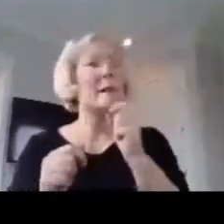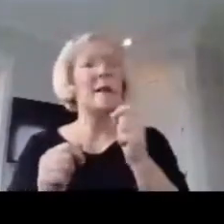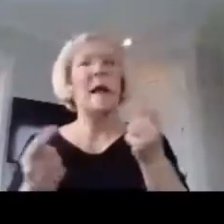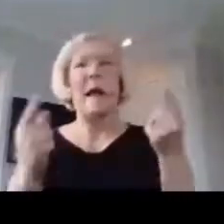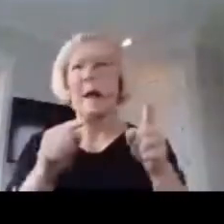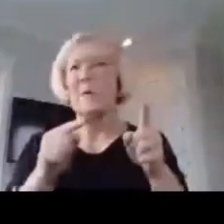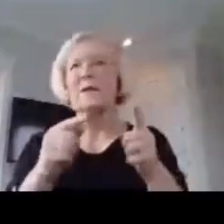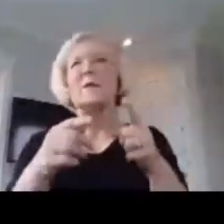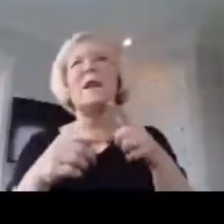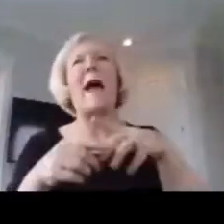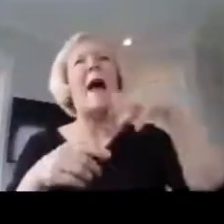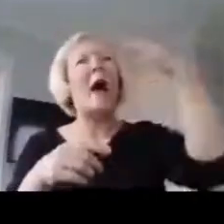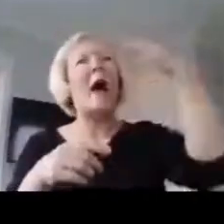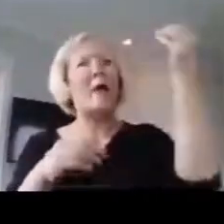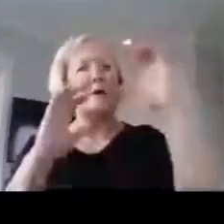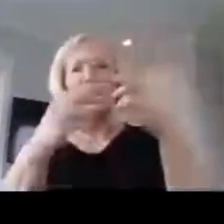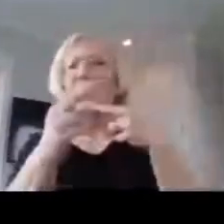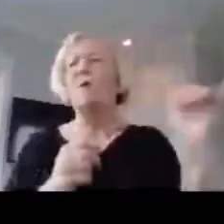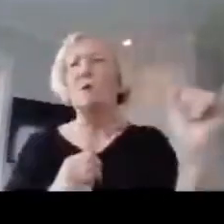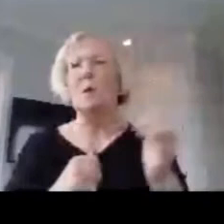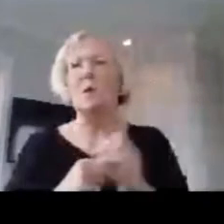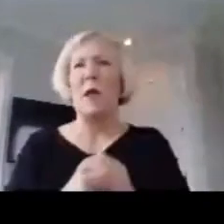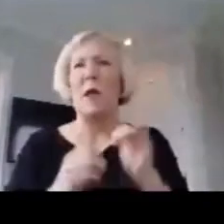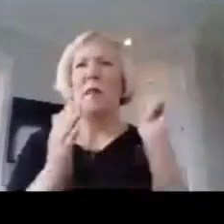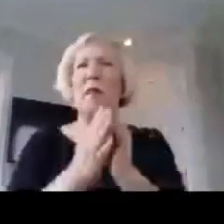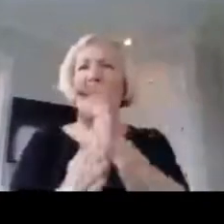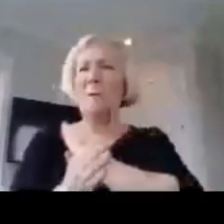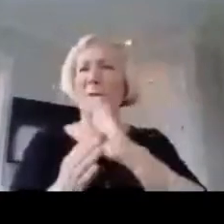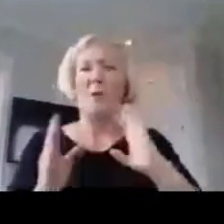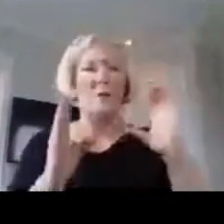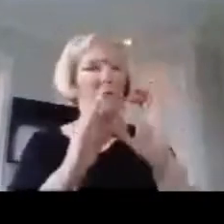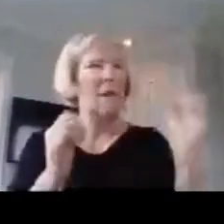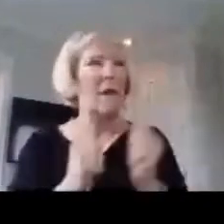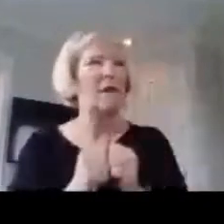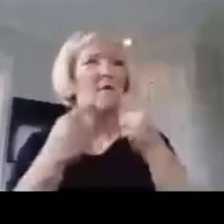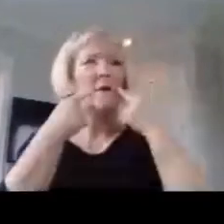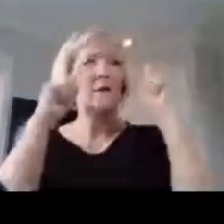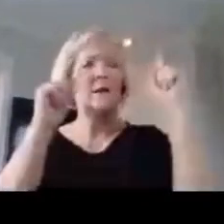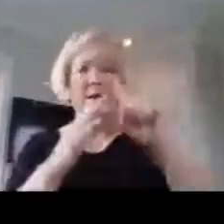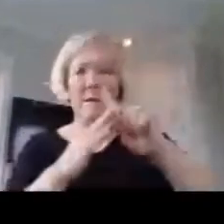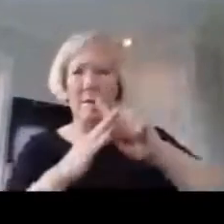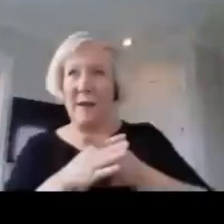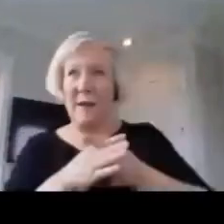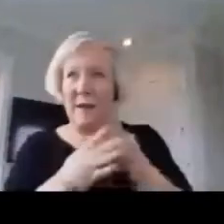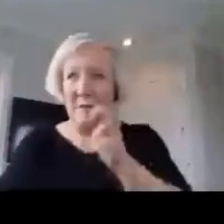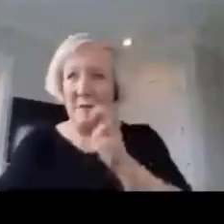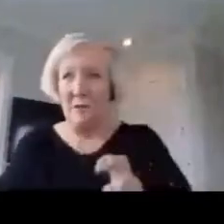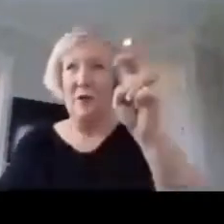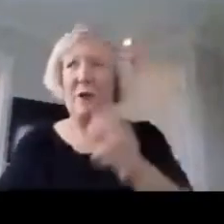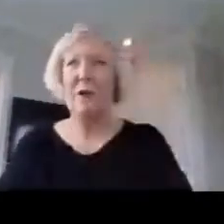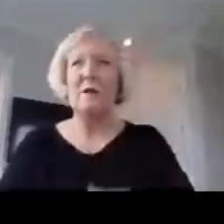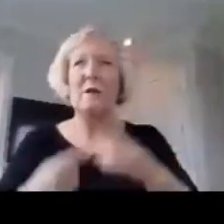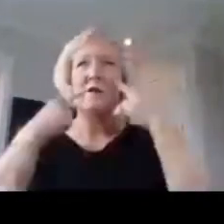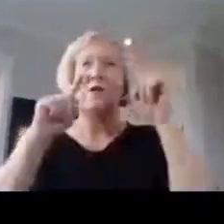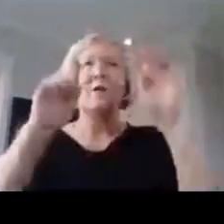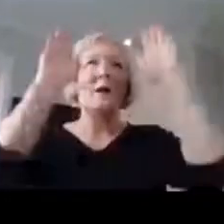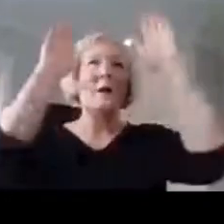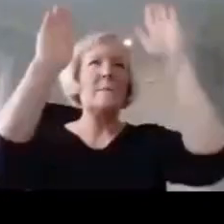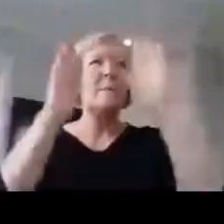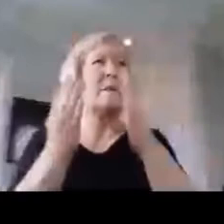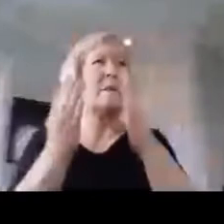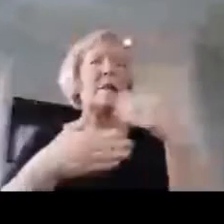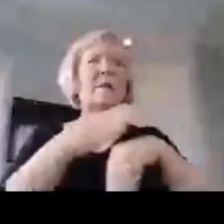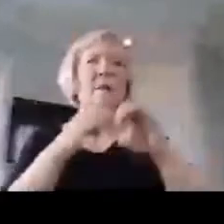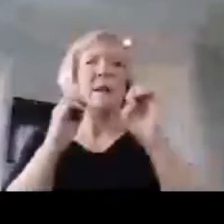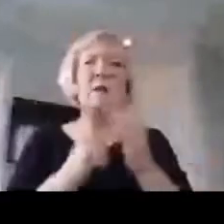This board certification you've achieved is the beginning of a journey to achieving remarkable things in education and the